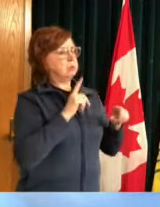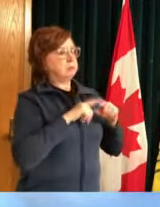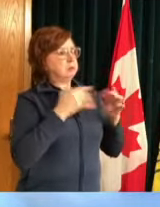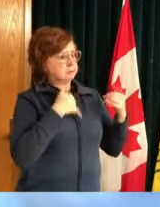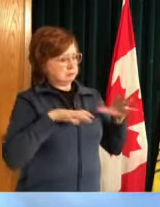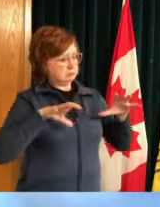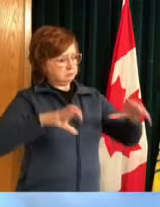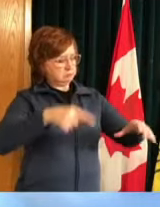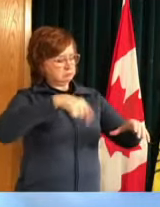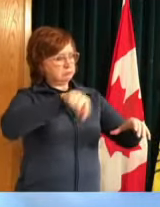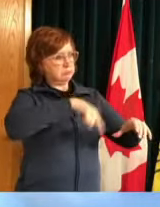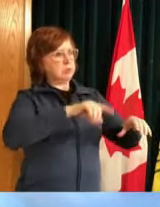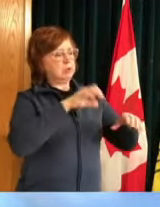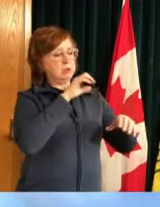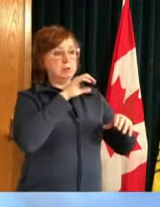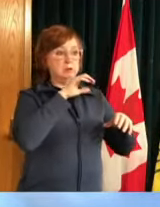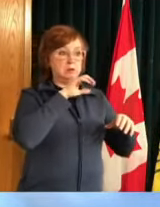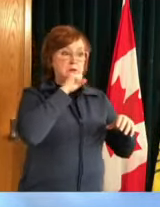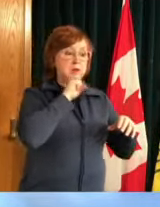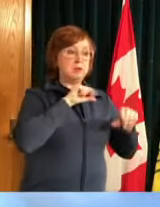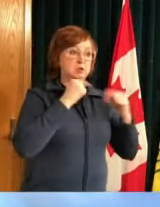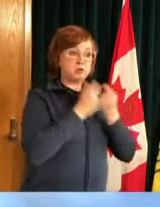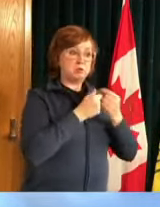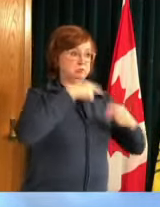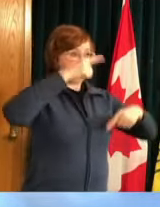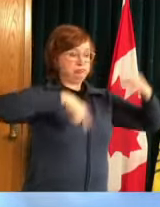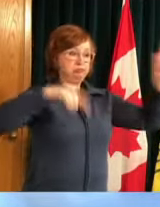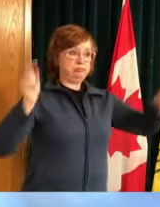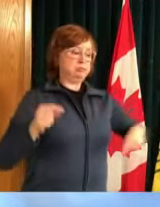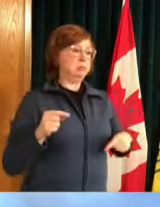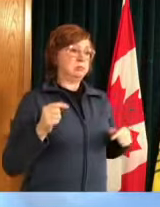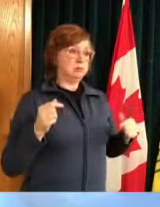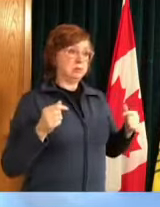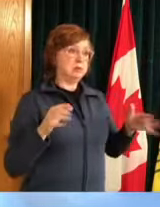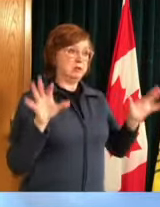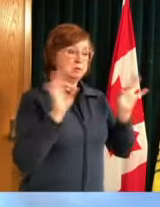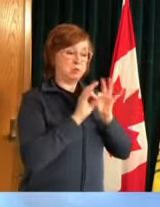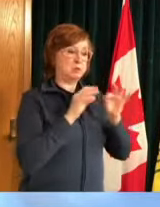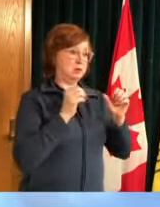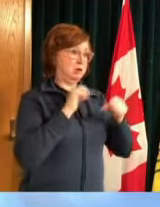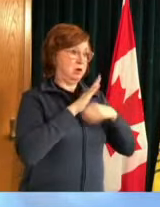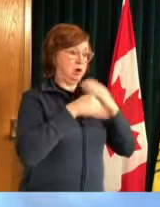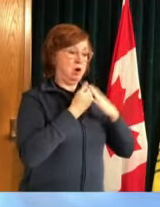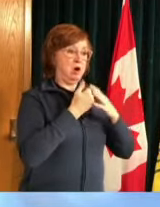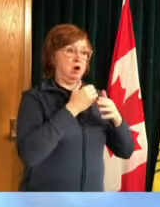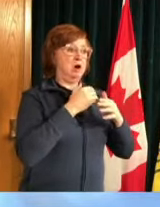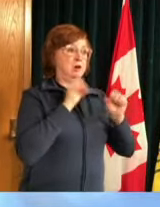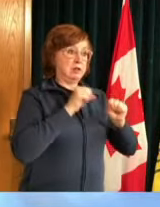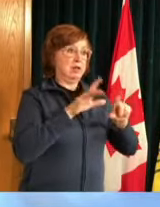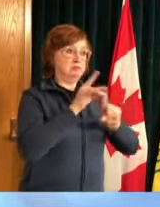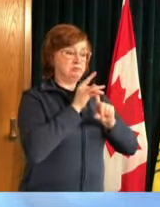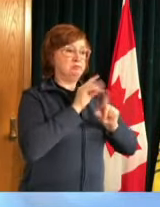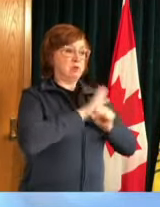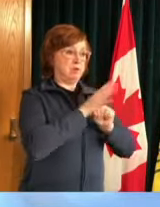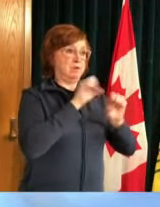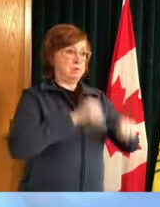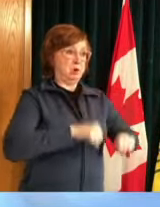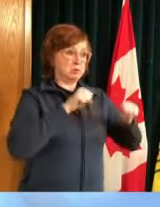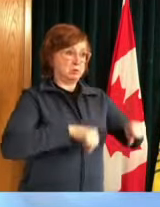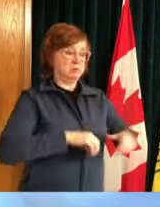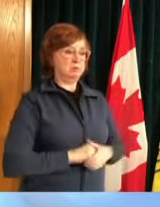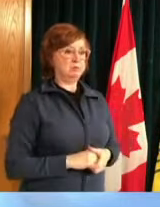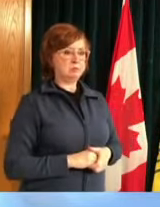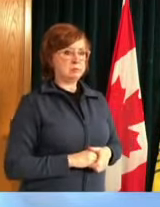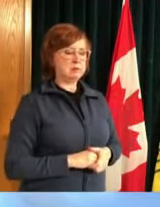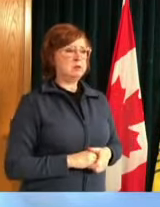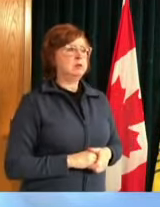the premier said should step up and get vaccinated when our term comes and abide by public health measures till that time um it's really